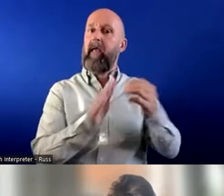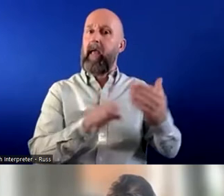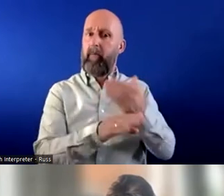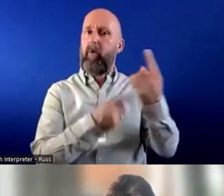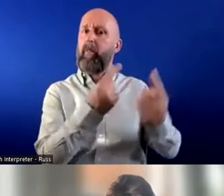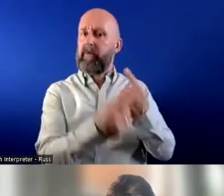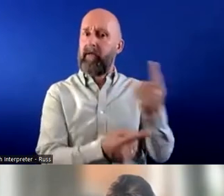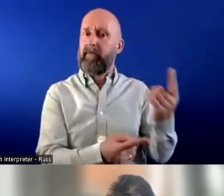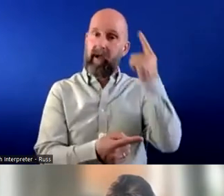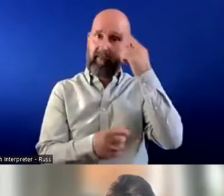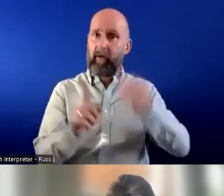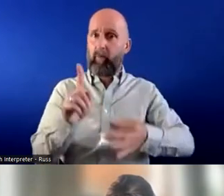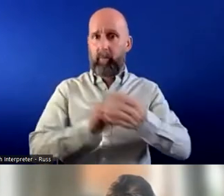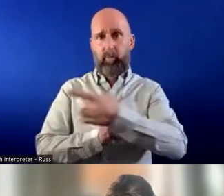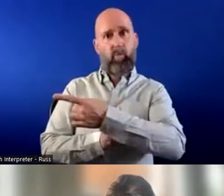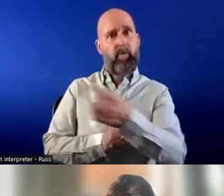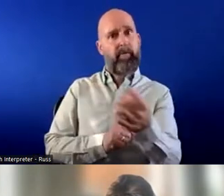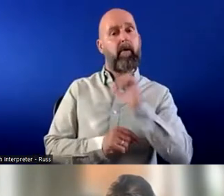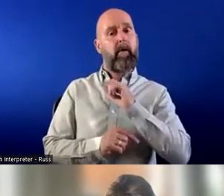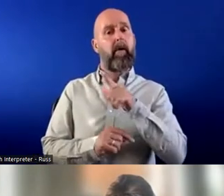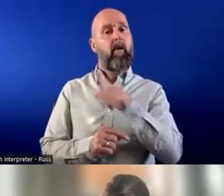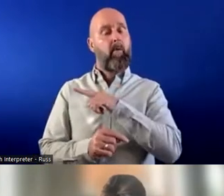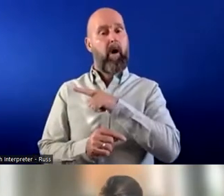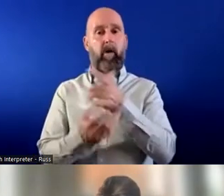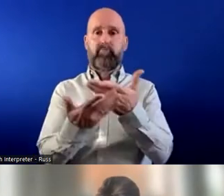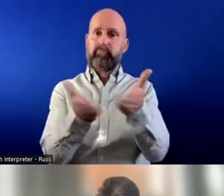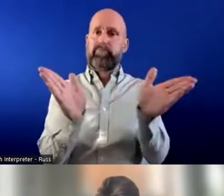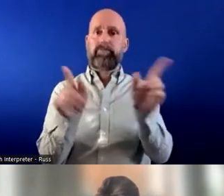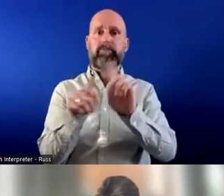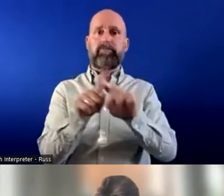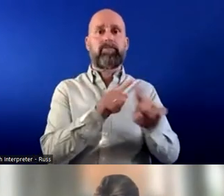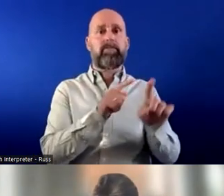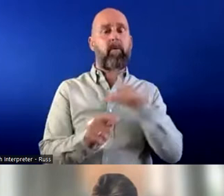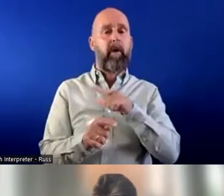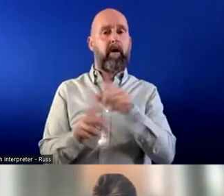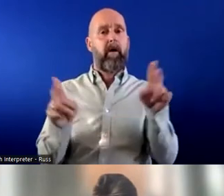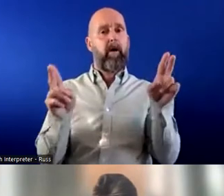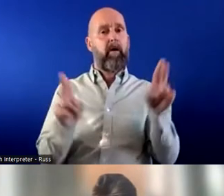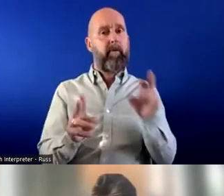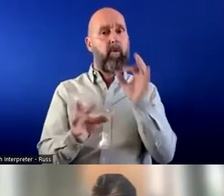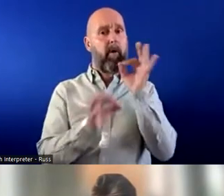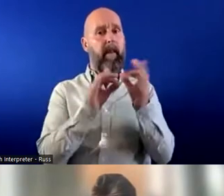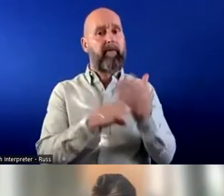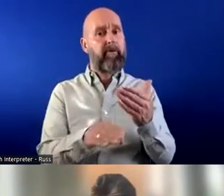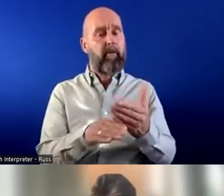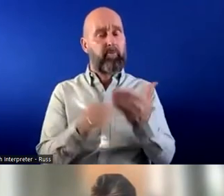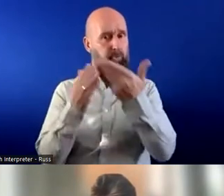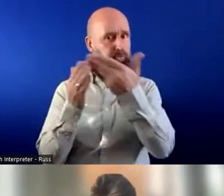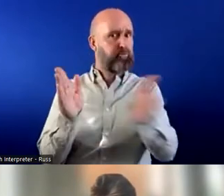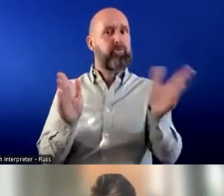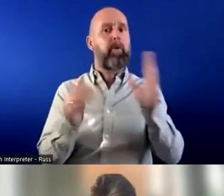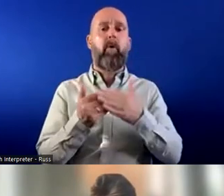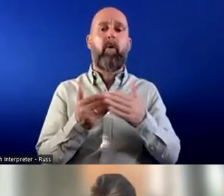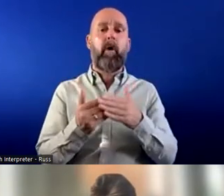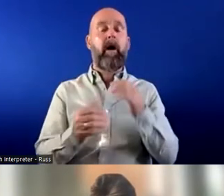big big difference to the shortages of jobs that through the shortage of applicants we have currently for jobs at the moment I'm